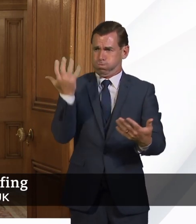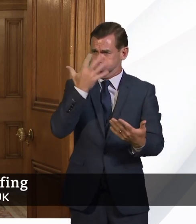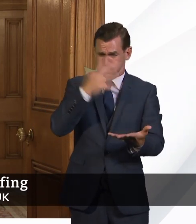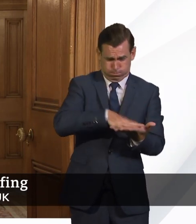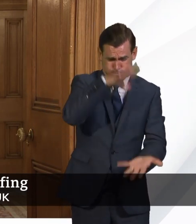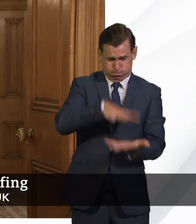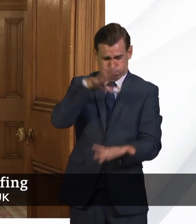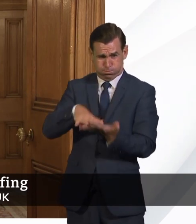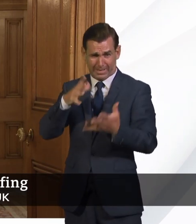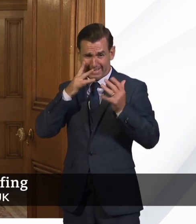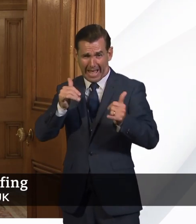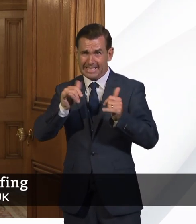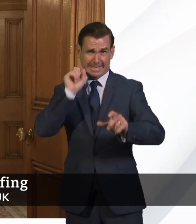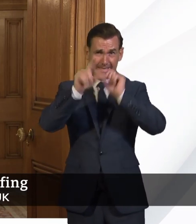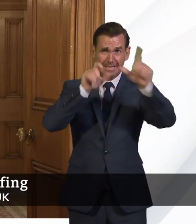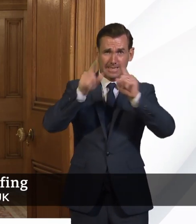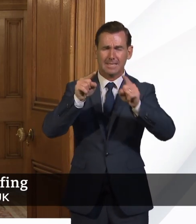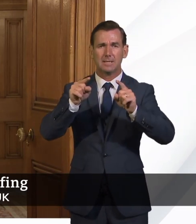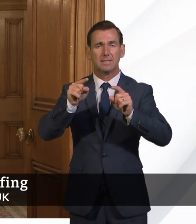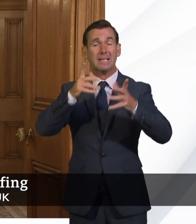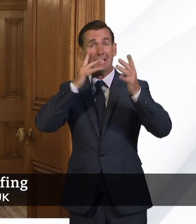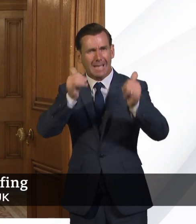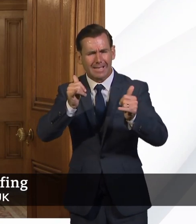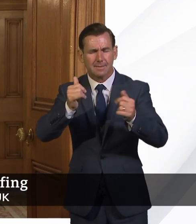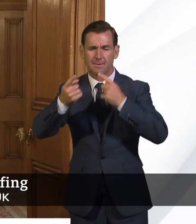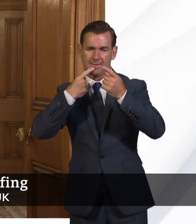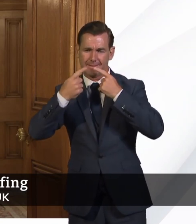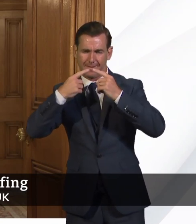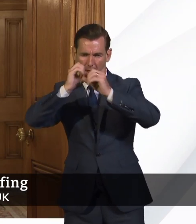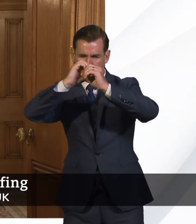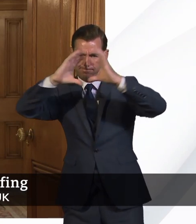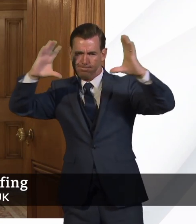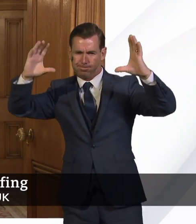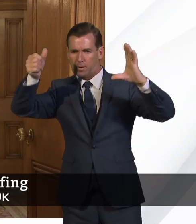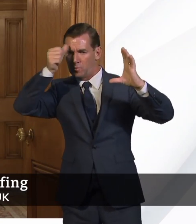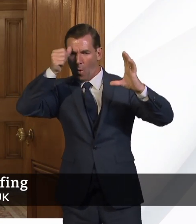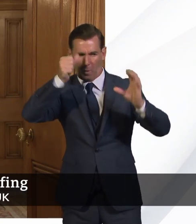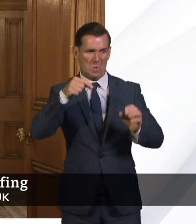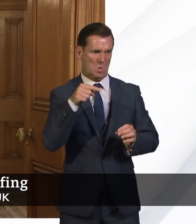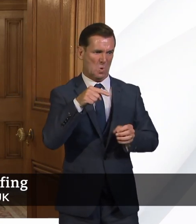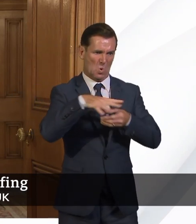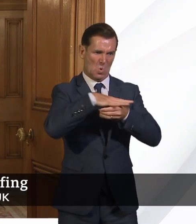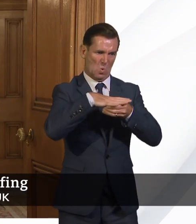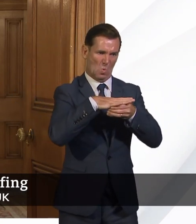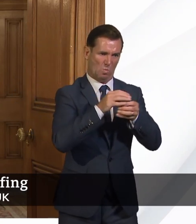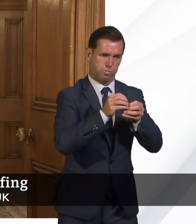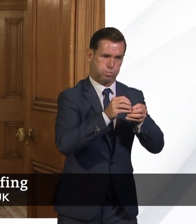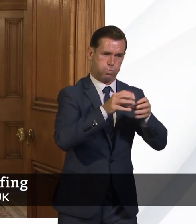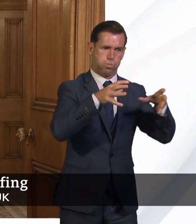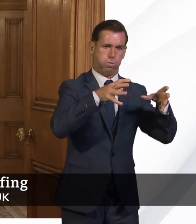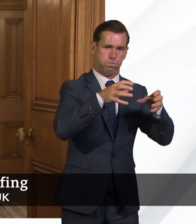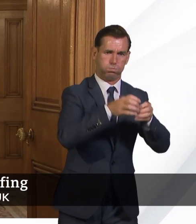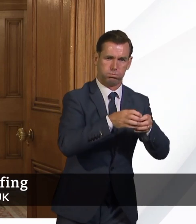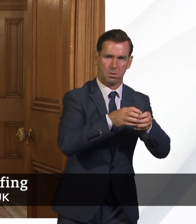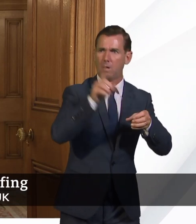gives us much better, more informative data about where issues might bubble up in the future. So I wouldn't want to rule anything